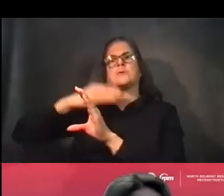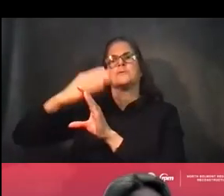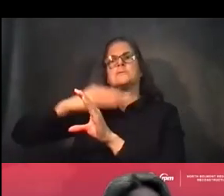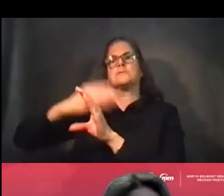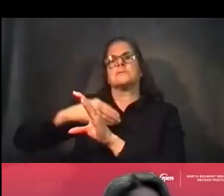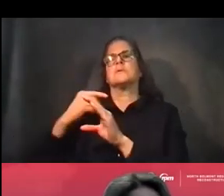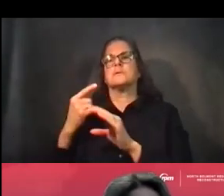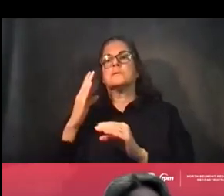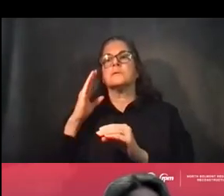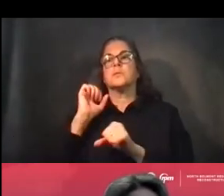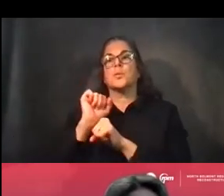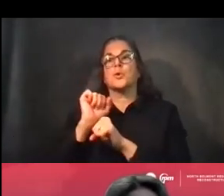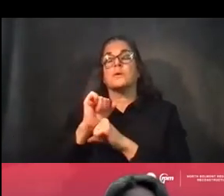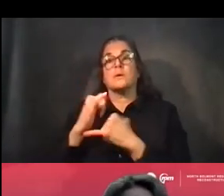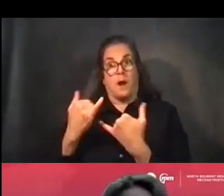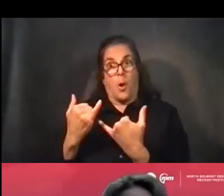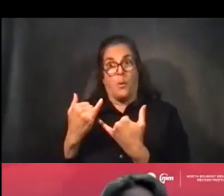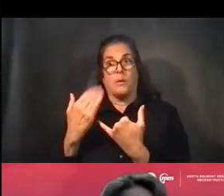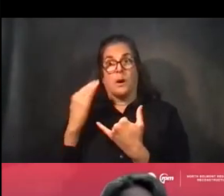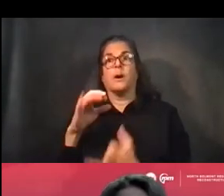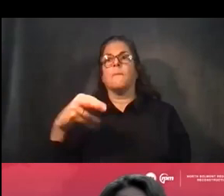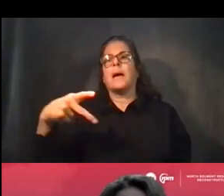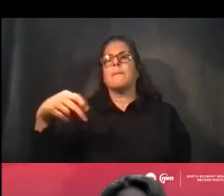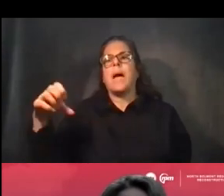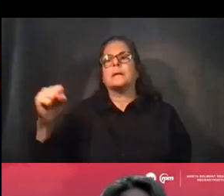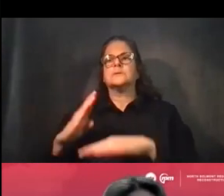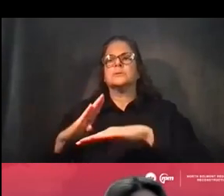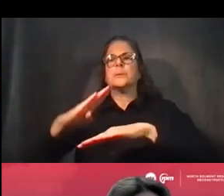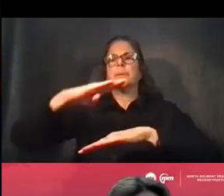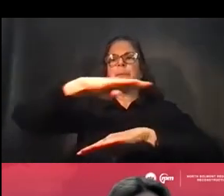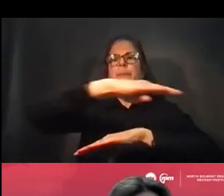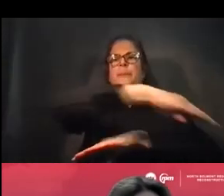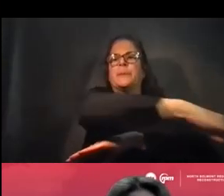we have completed the bypass. We'll get more into that now on the next slide.